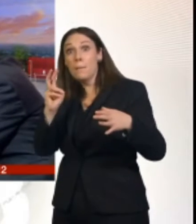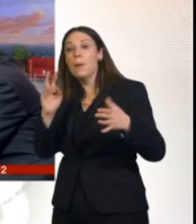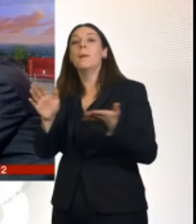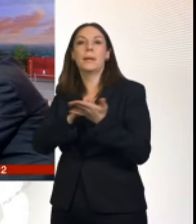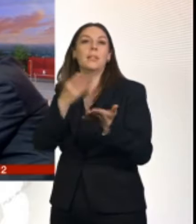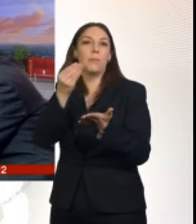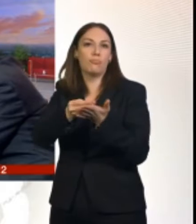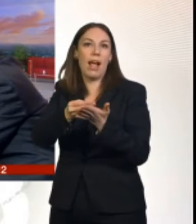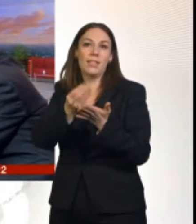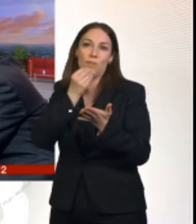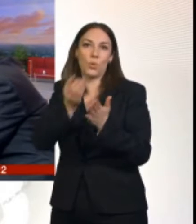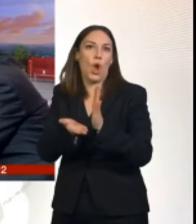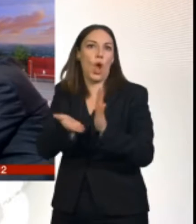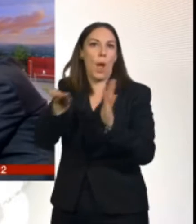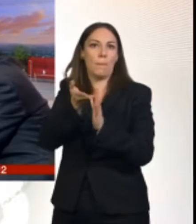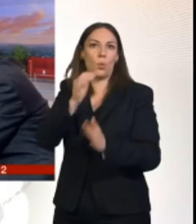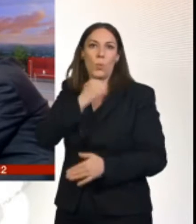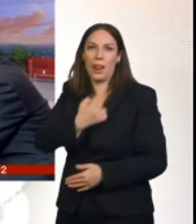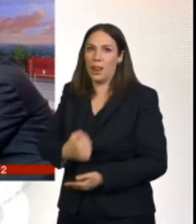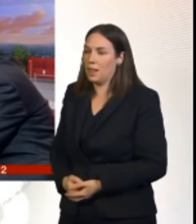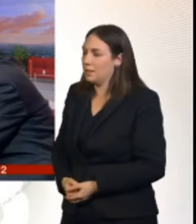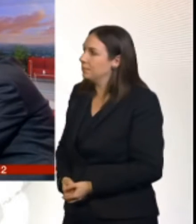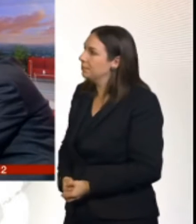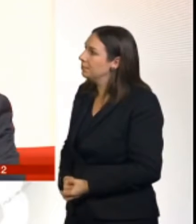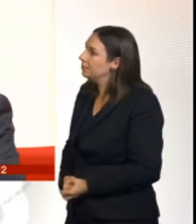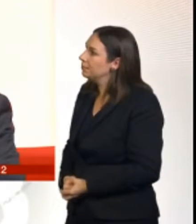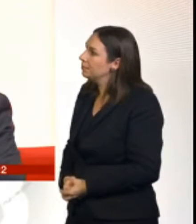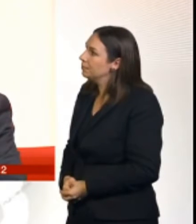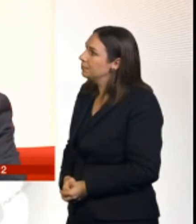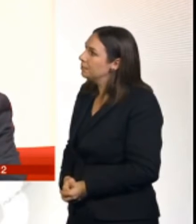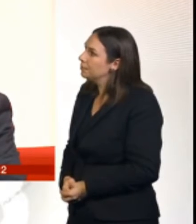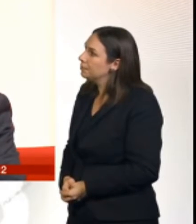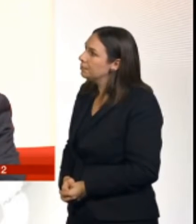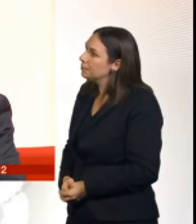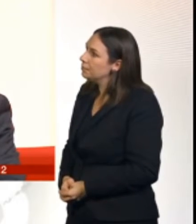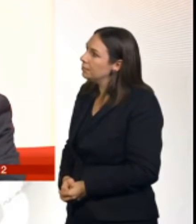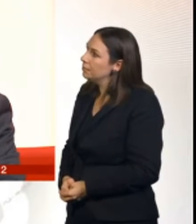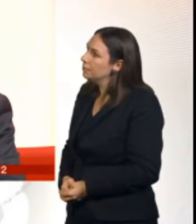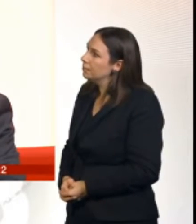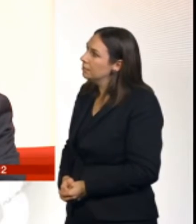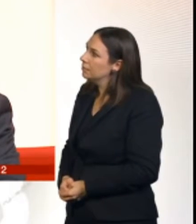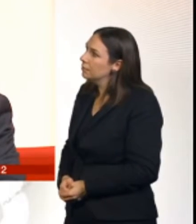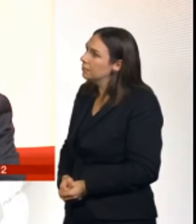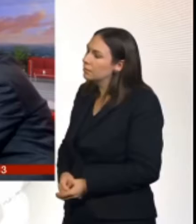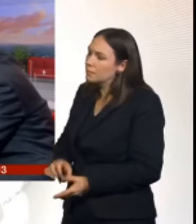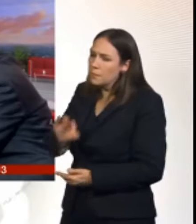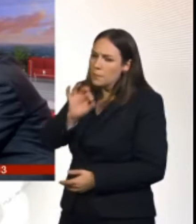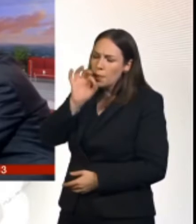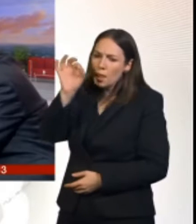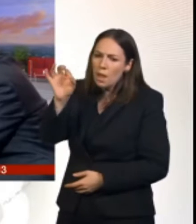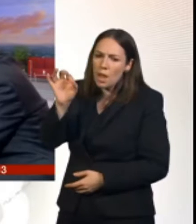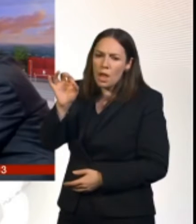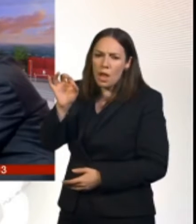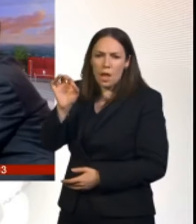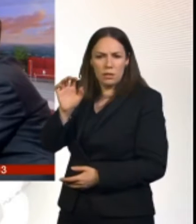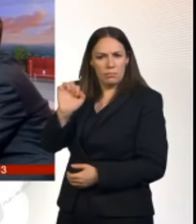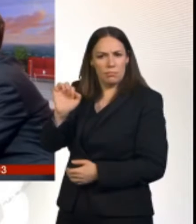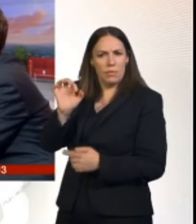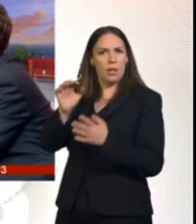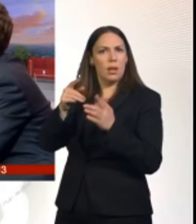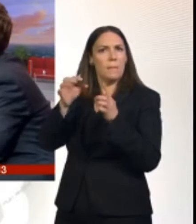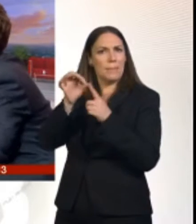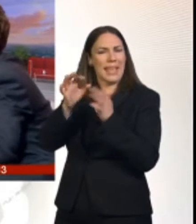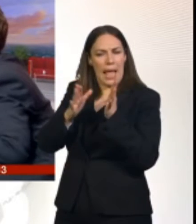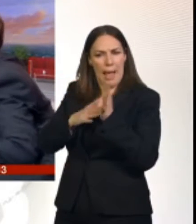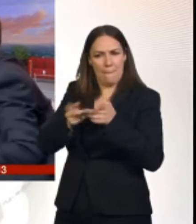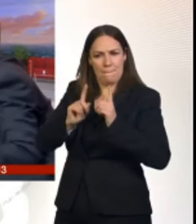I understand it, in relation to these numbers. So can you honestly say that in Theresa May's deal, the economy